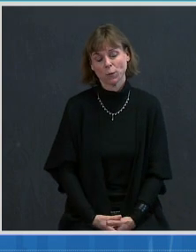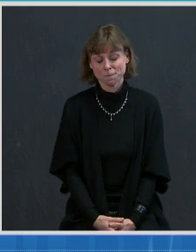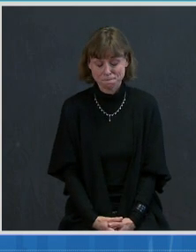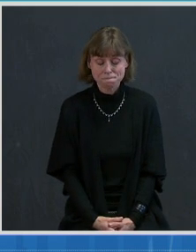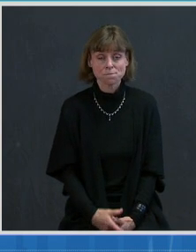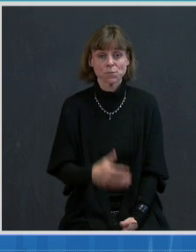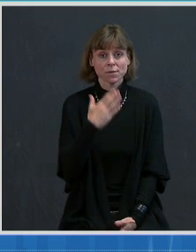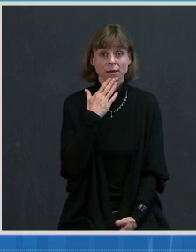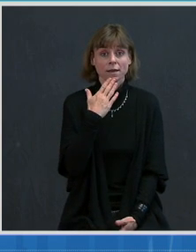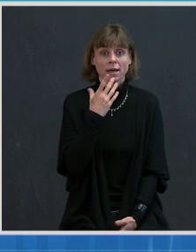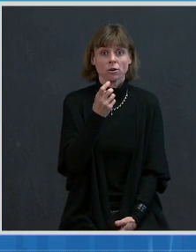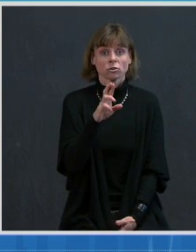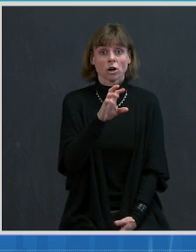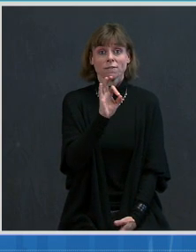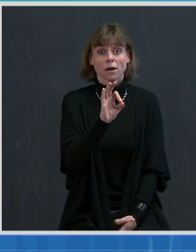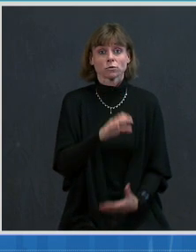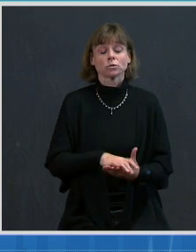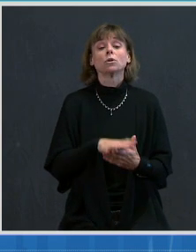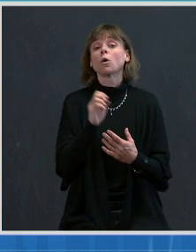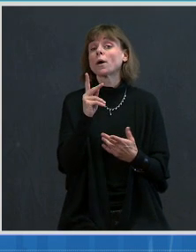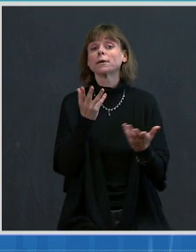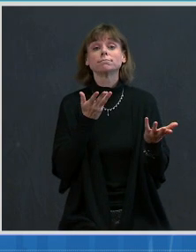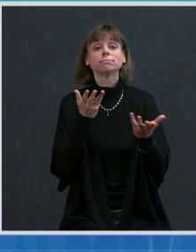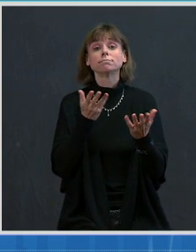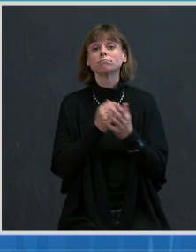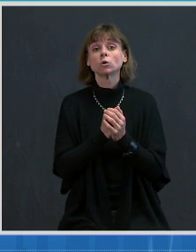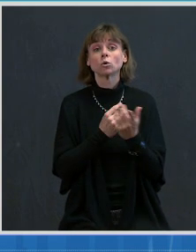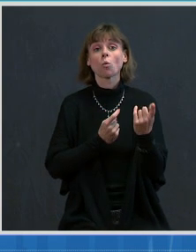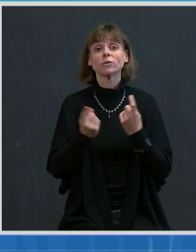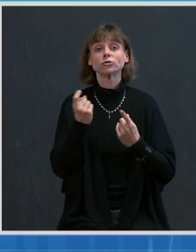Dr. Fauci. Okay, let's take questions. Mr.